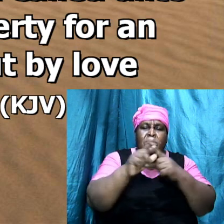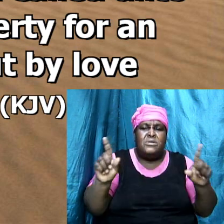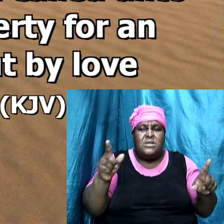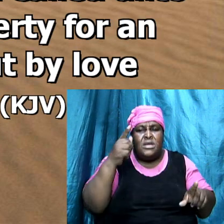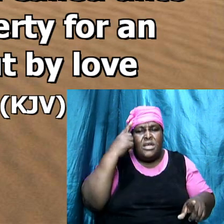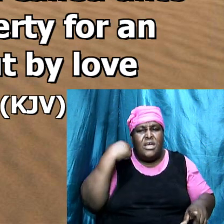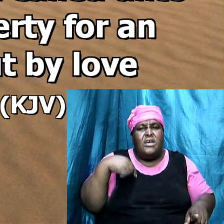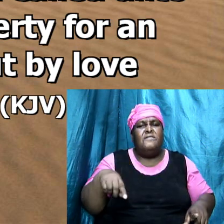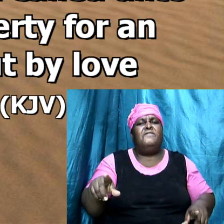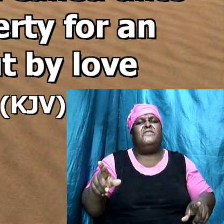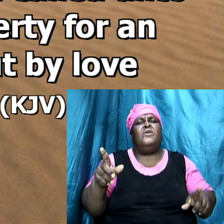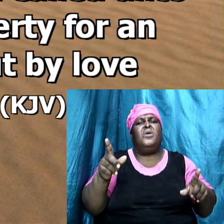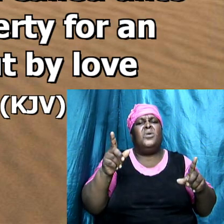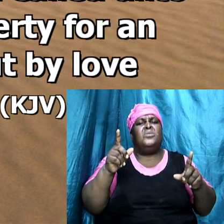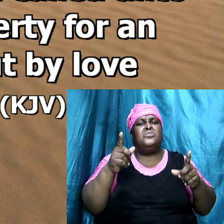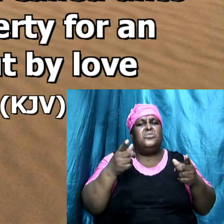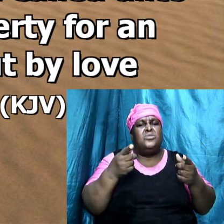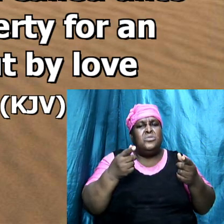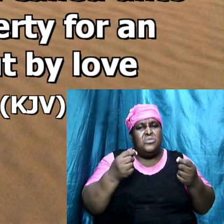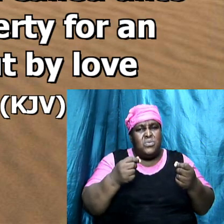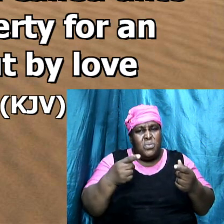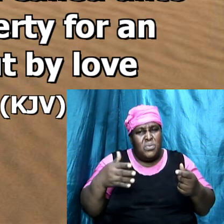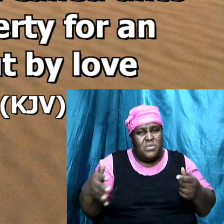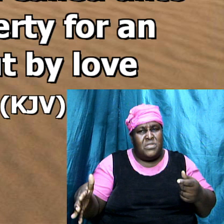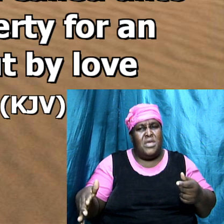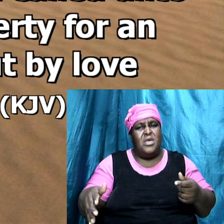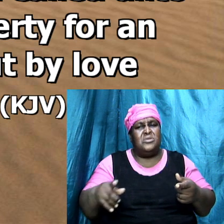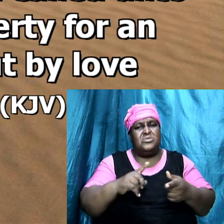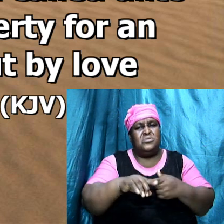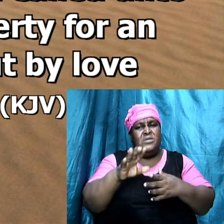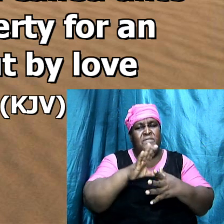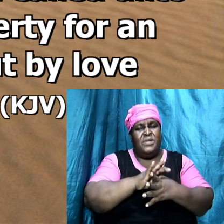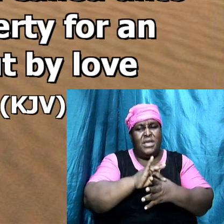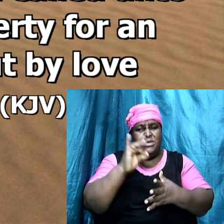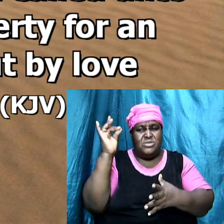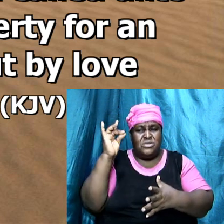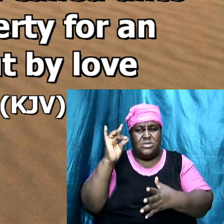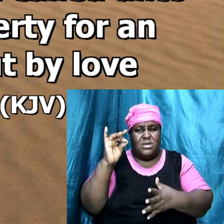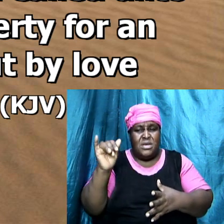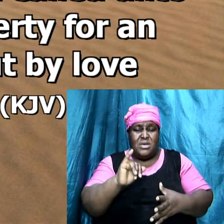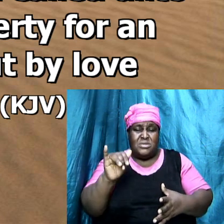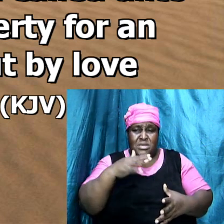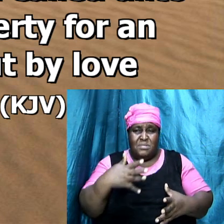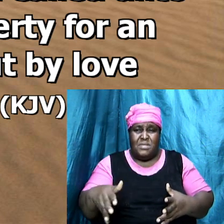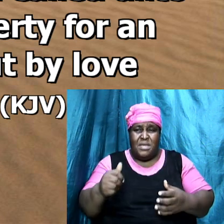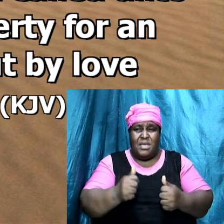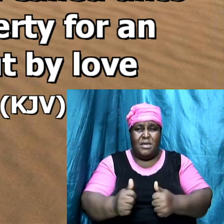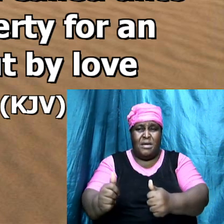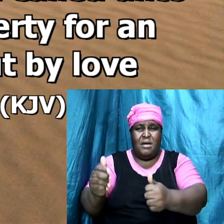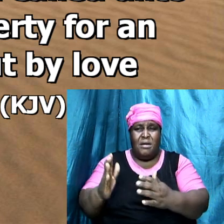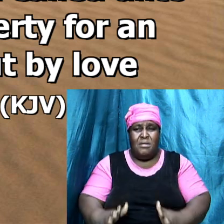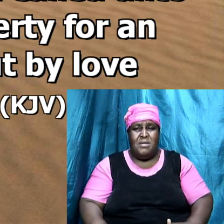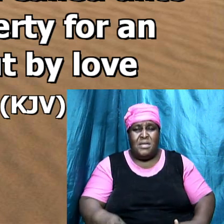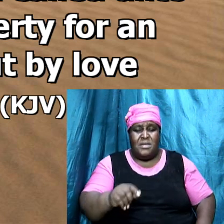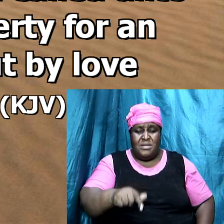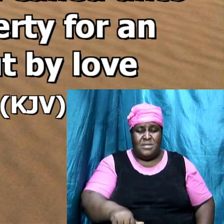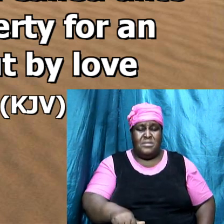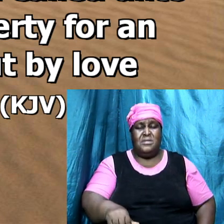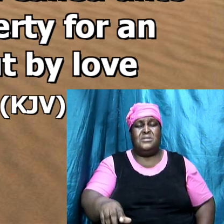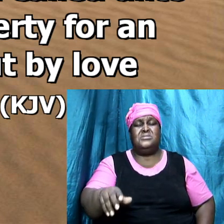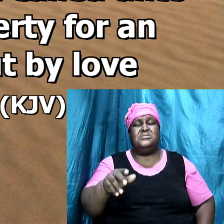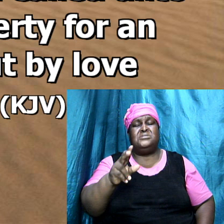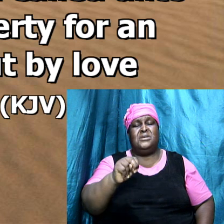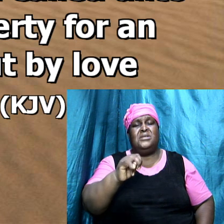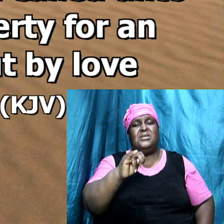for an occasion to the flesh so the same thing that the apostle now talk about was the same thing that these Nicolation were going